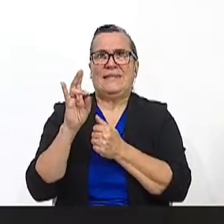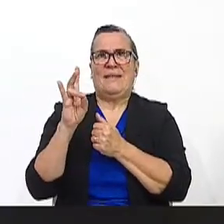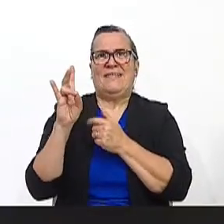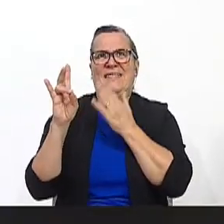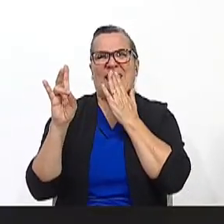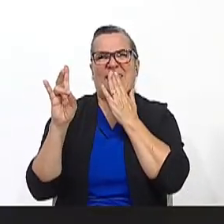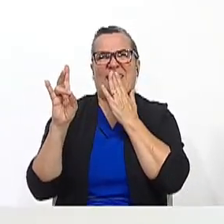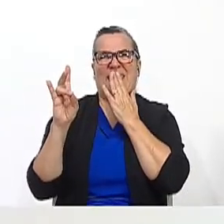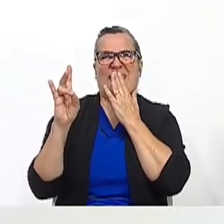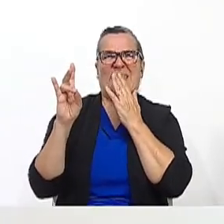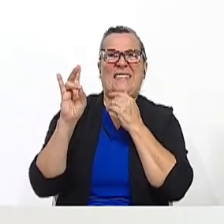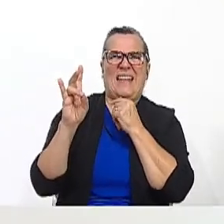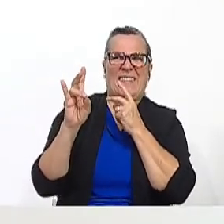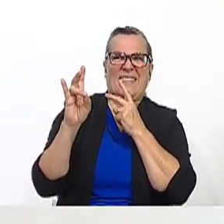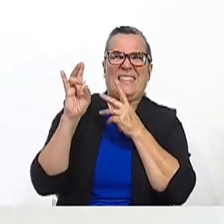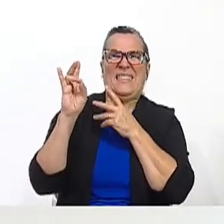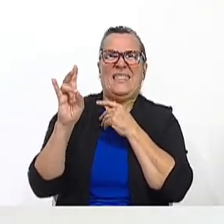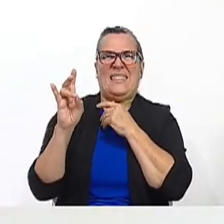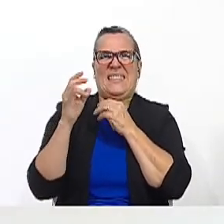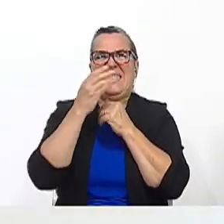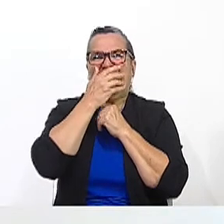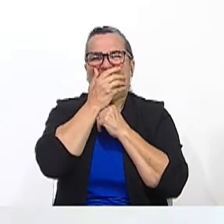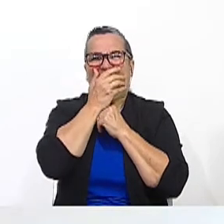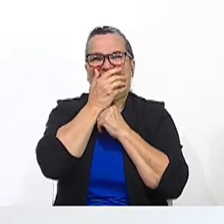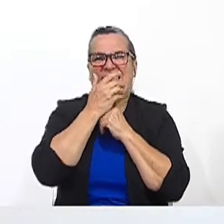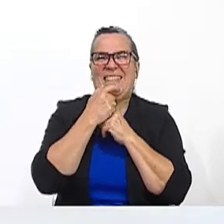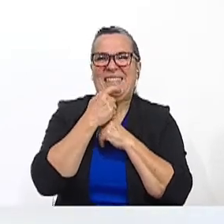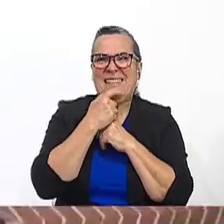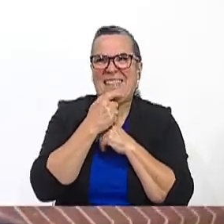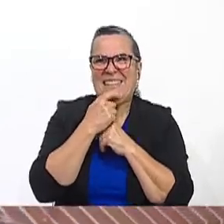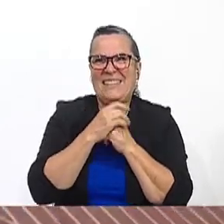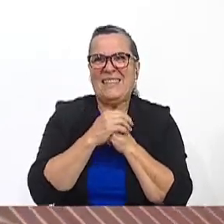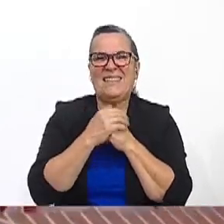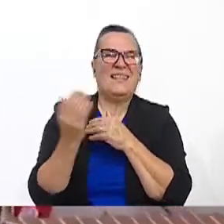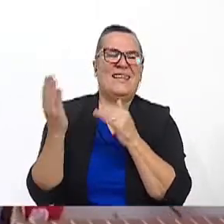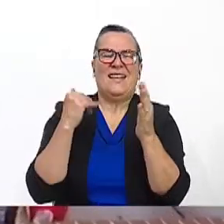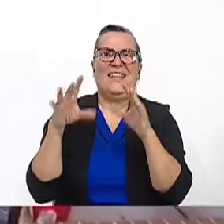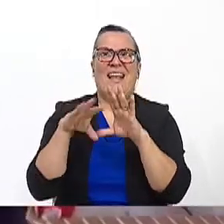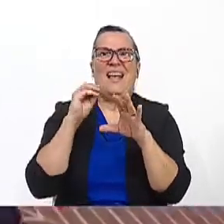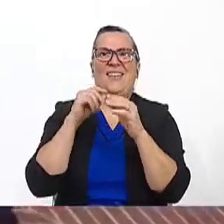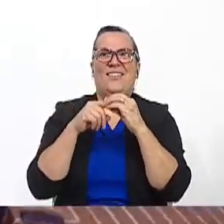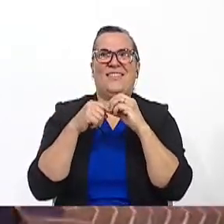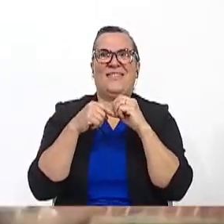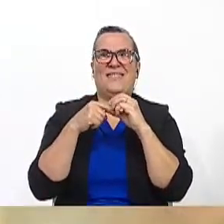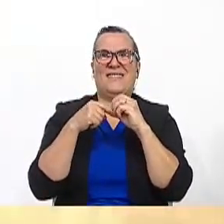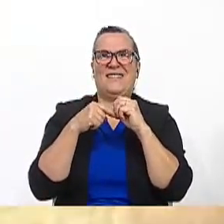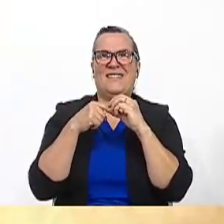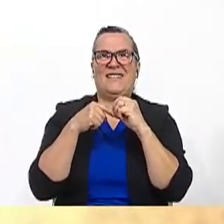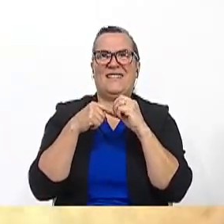Seven. Seven again. Seven. Yikes. Come on out. I'm going to give you your score.